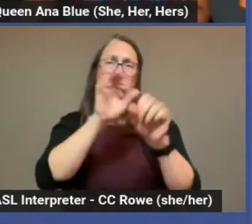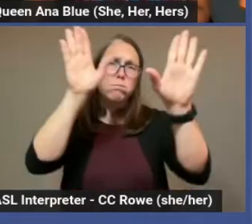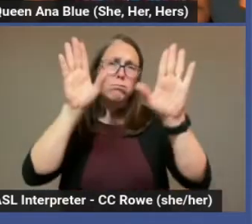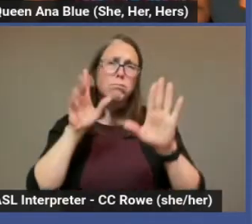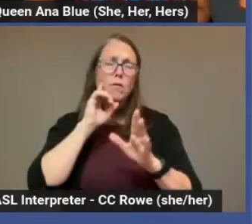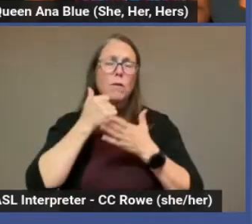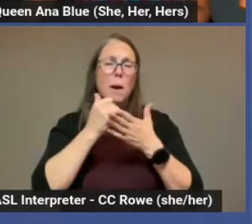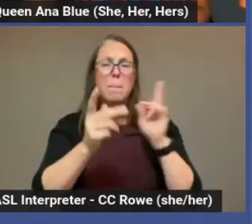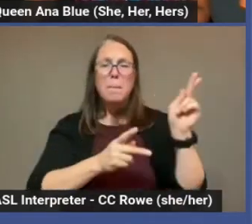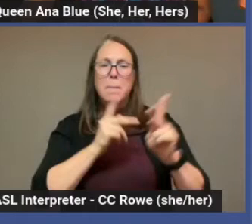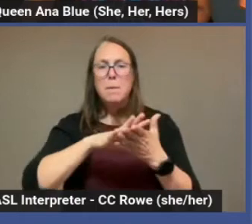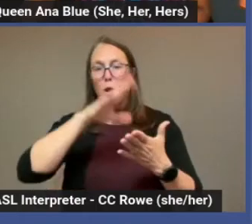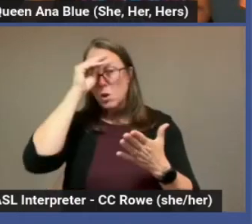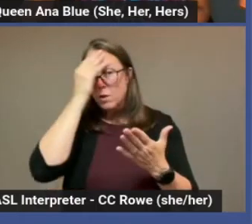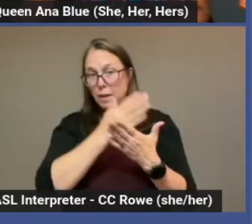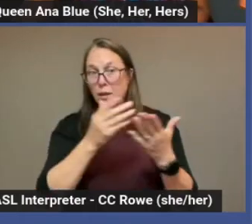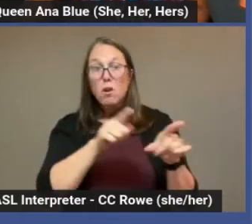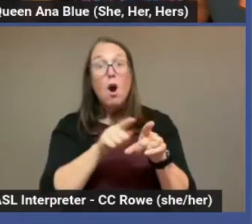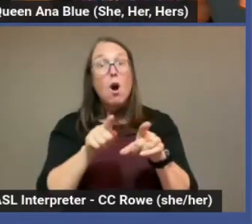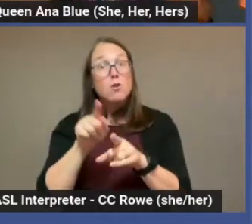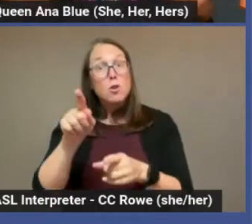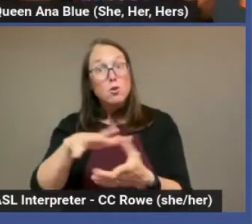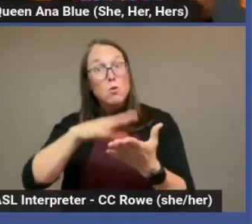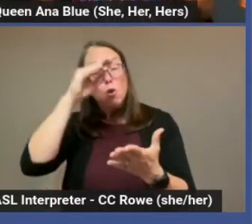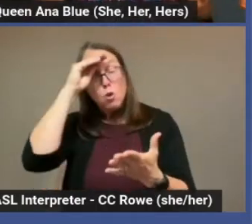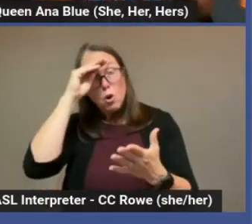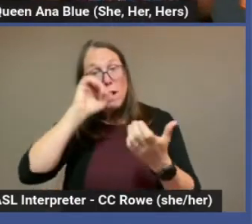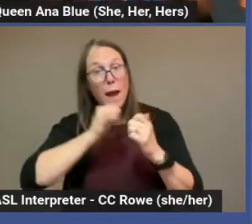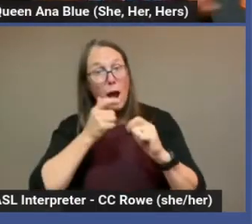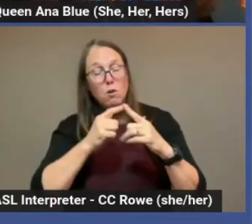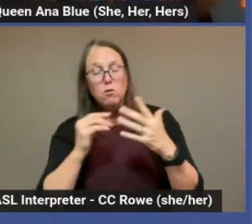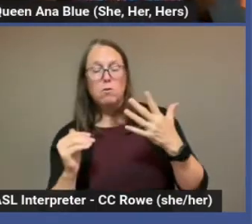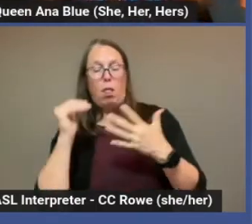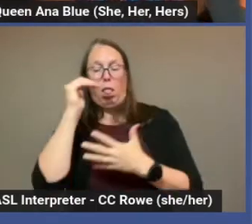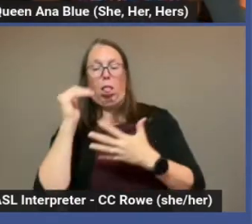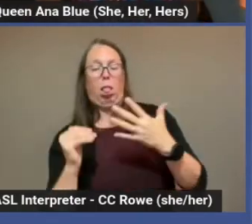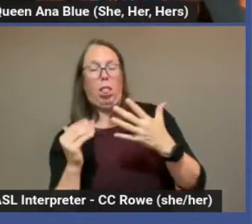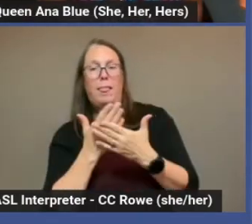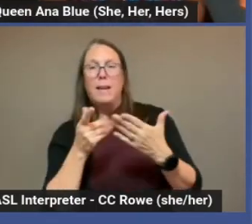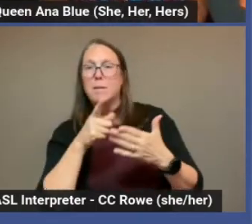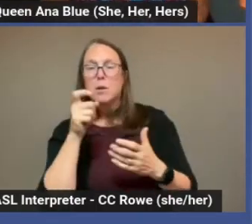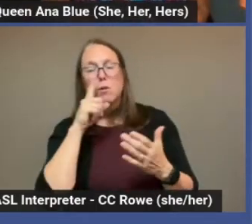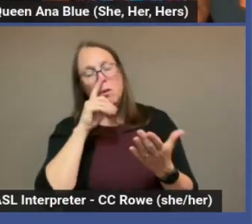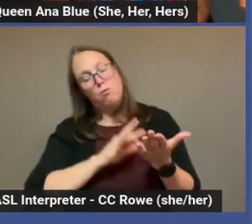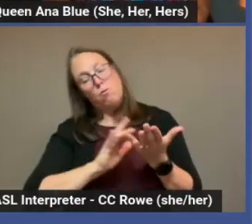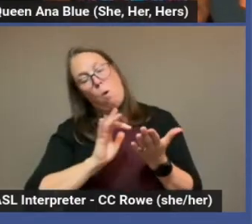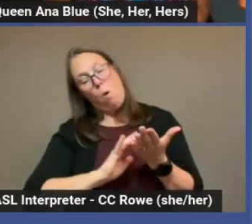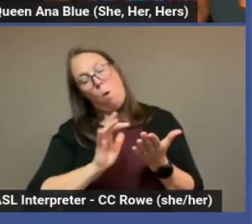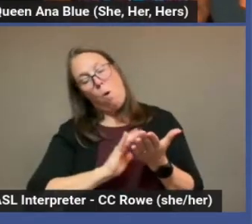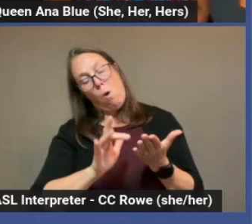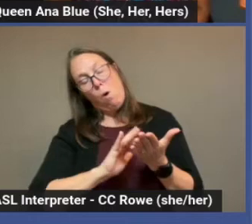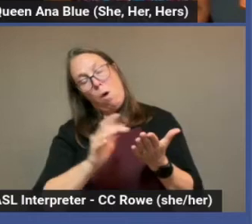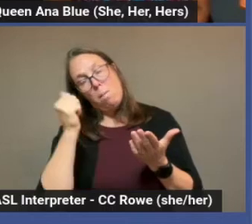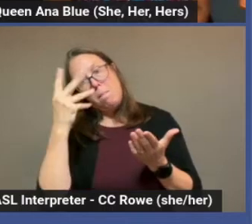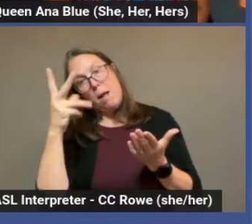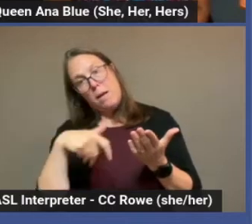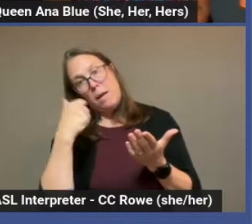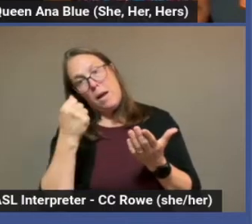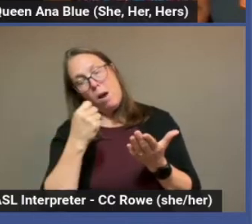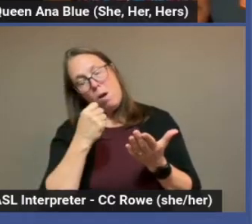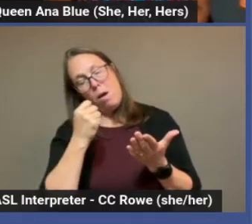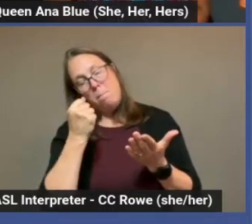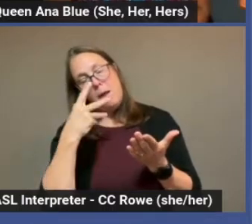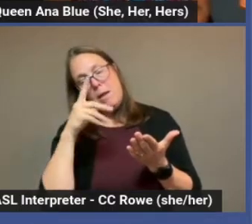Also, you learn diversify things because you scroll for hours at a time sometimes and you just see different